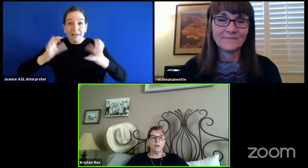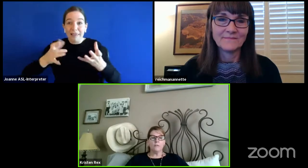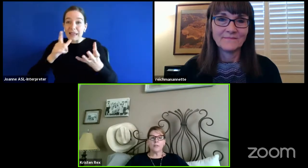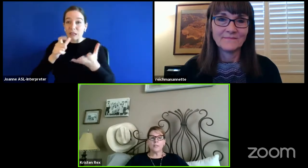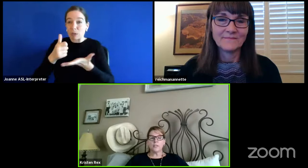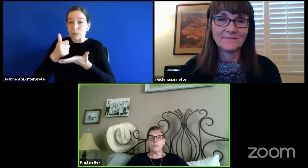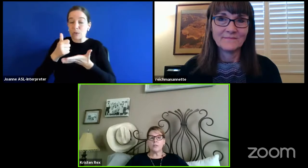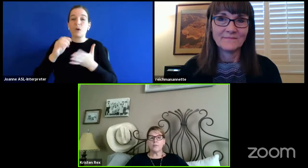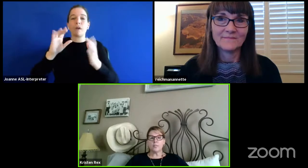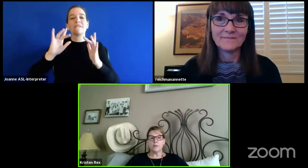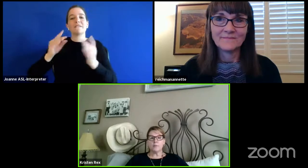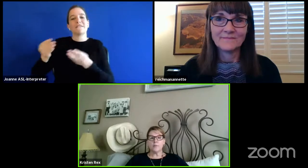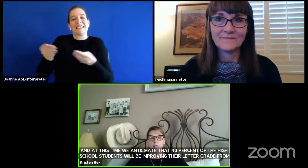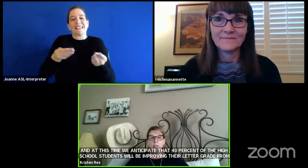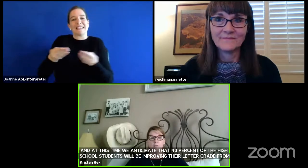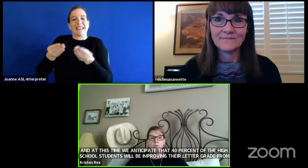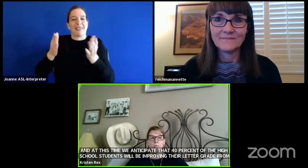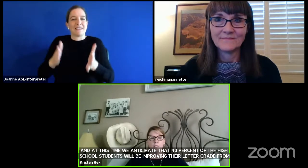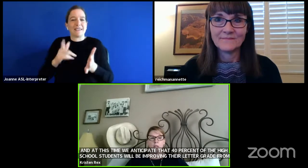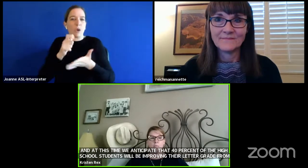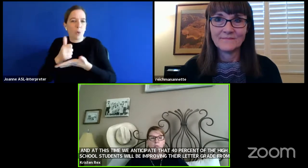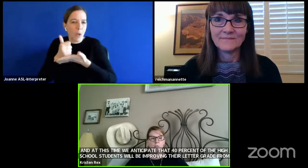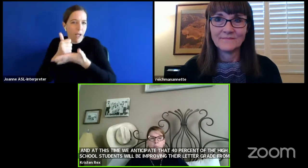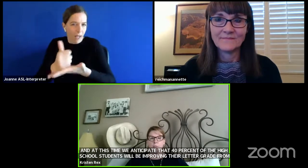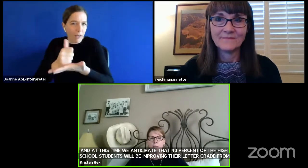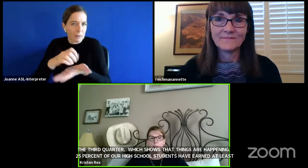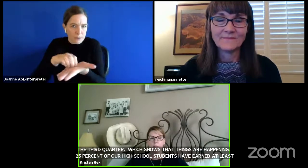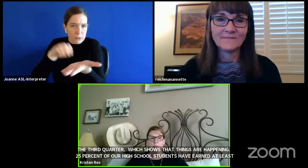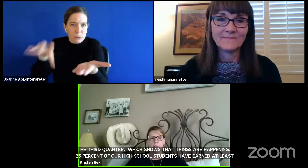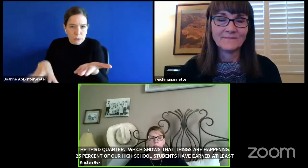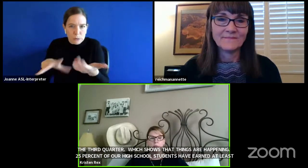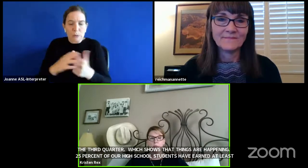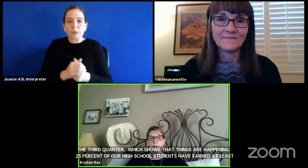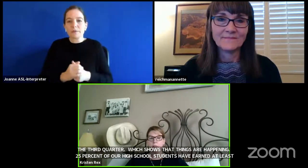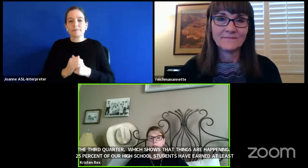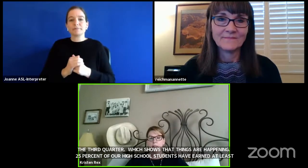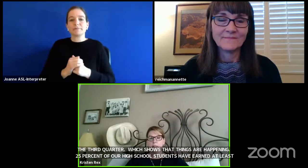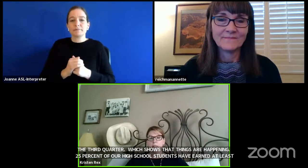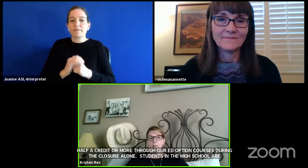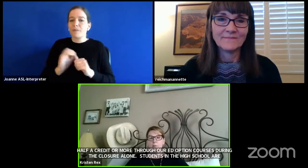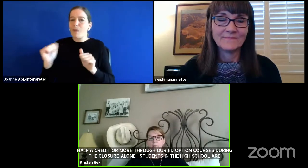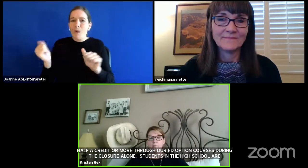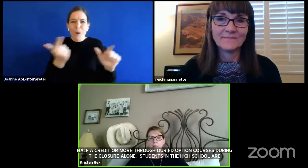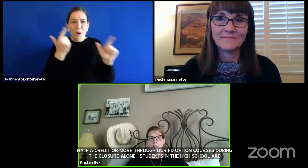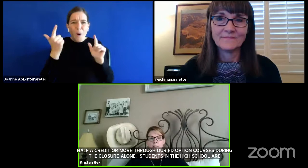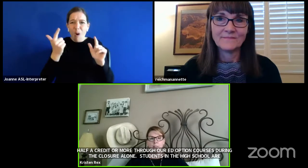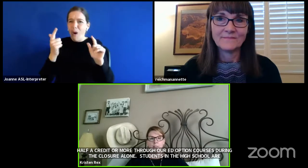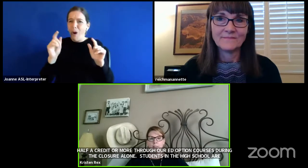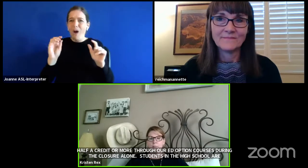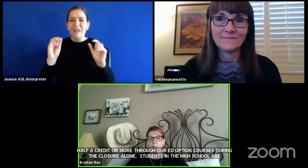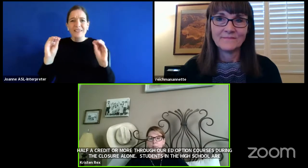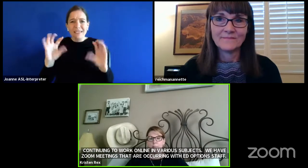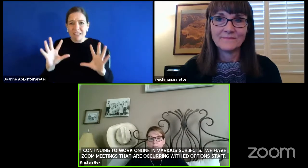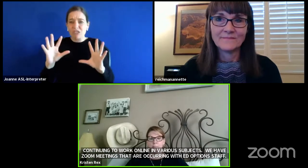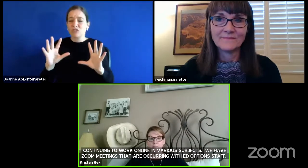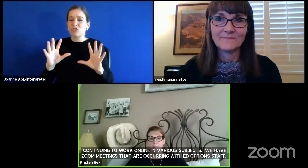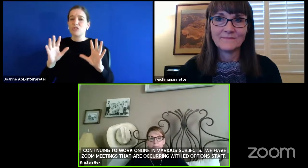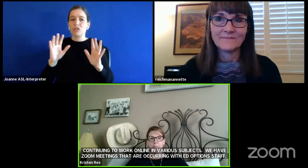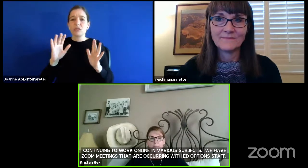All of our teachers have attempted to reach out multiple times to students that we have been unsuccessful.